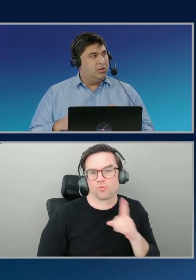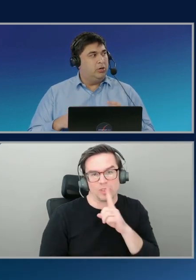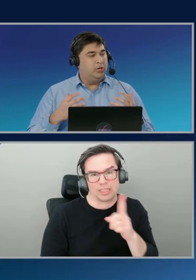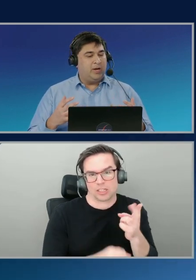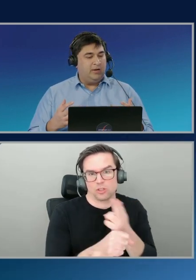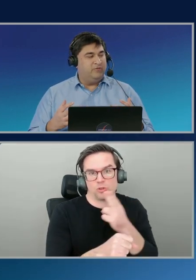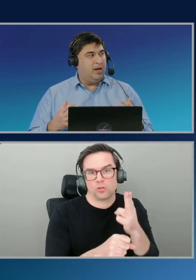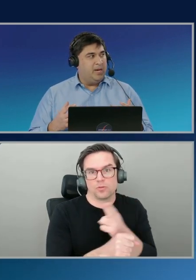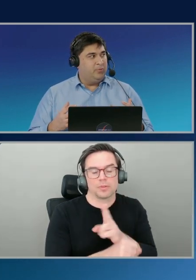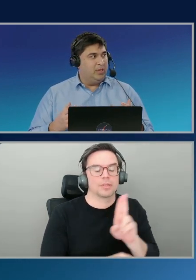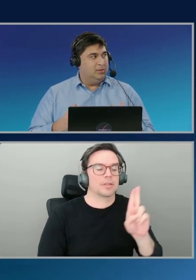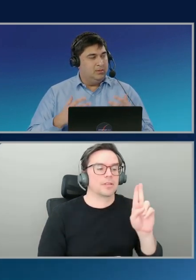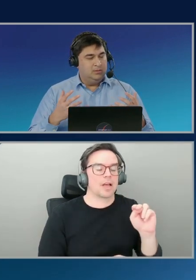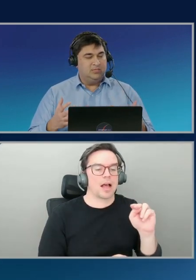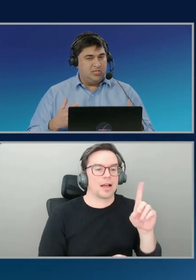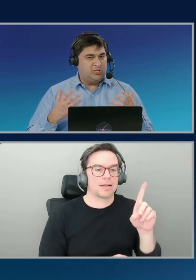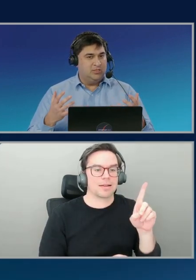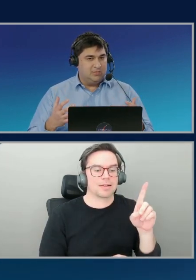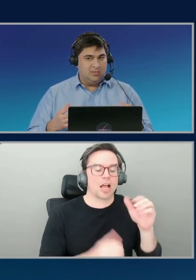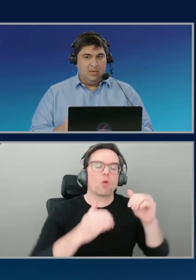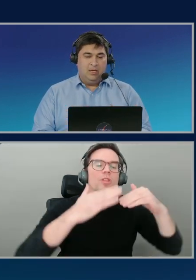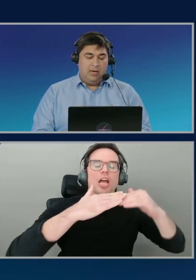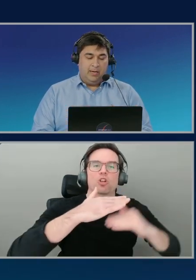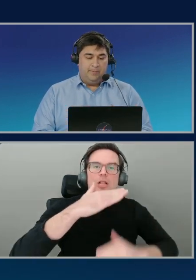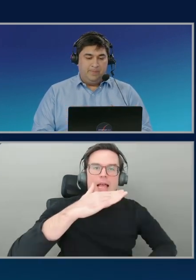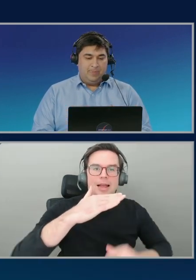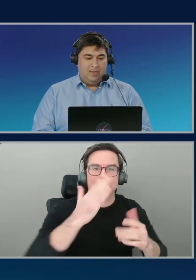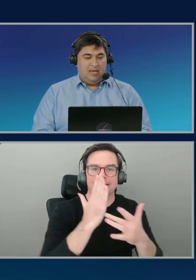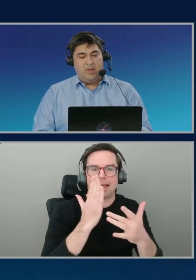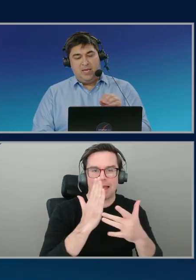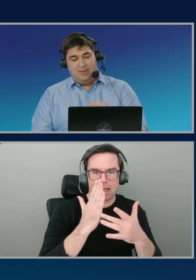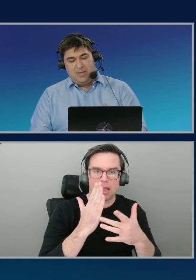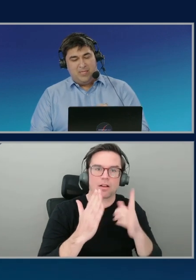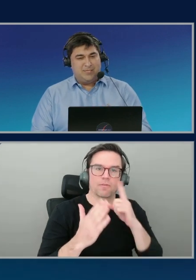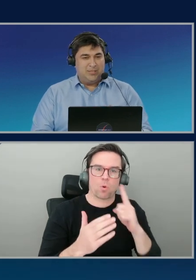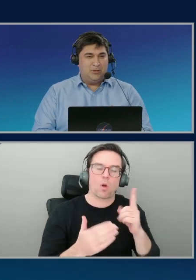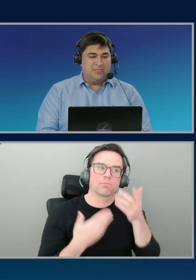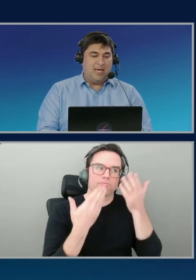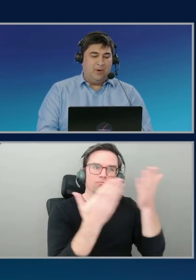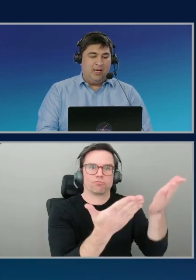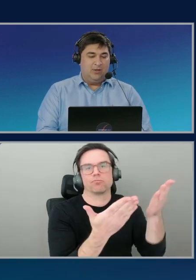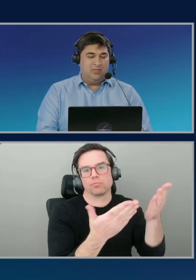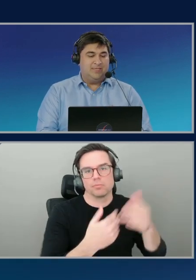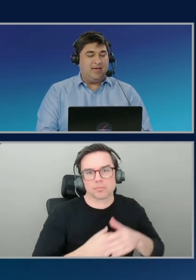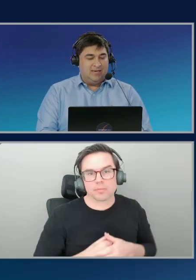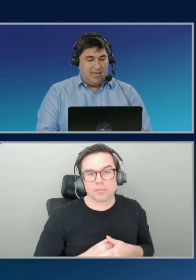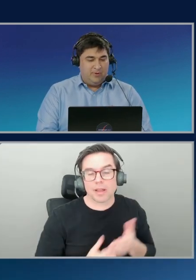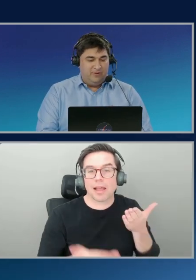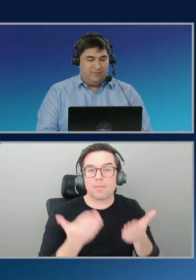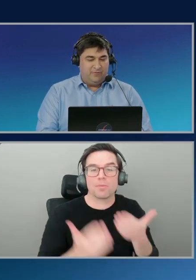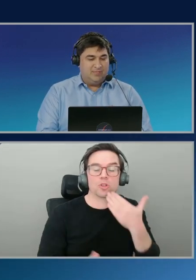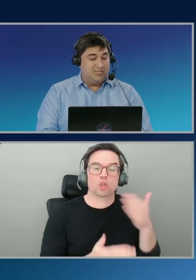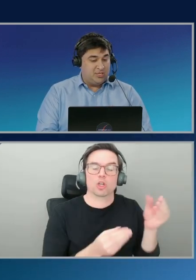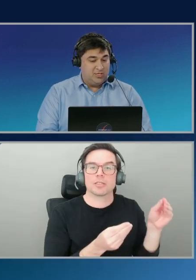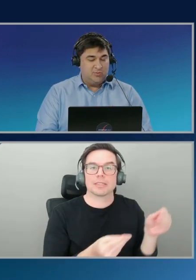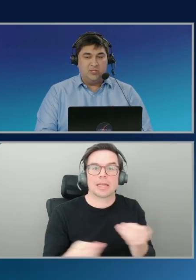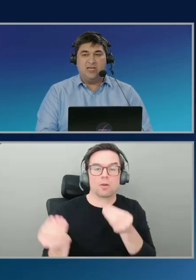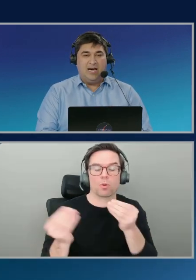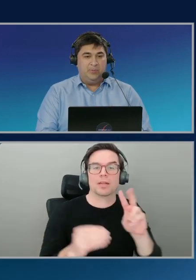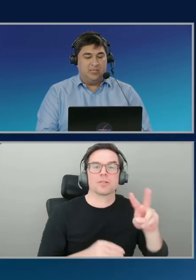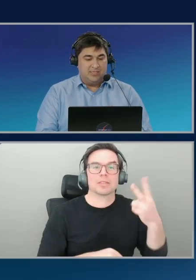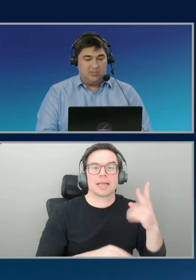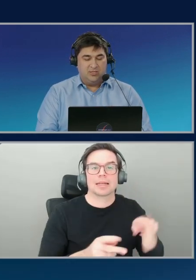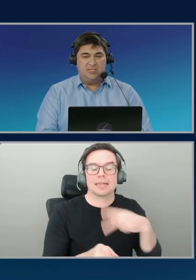tech in order to kind of come up with suggestions. And maybe this is a good segue into the second type of suggestions,